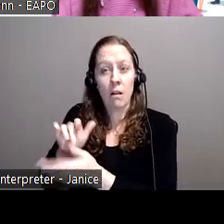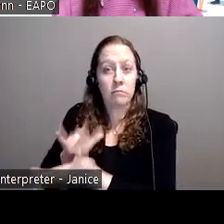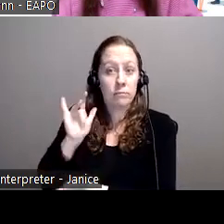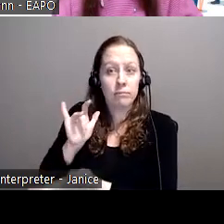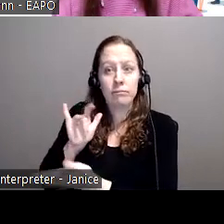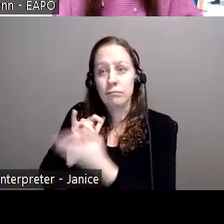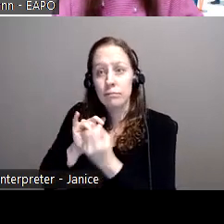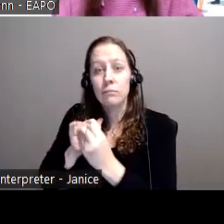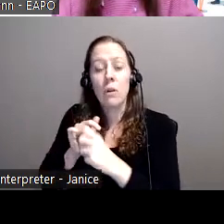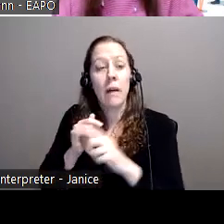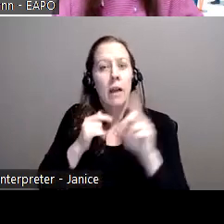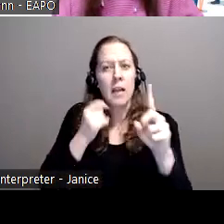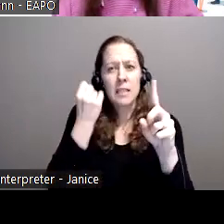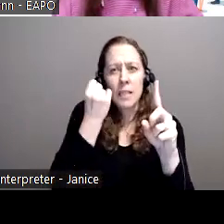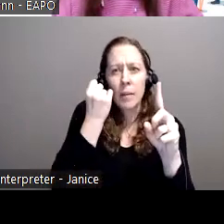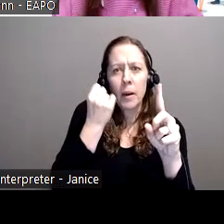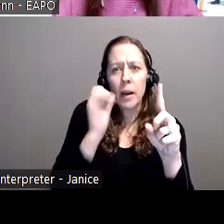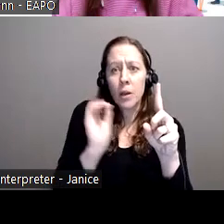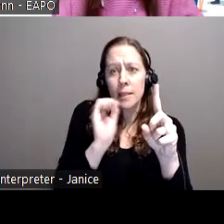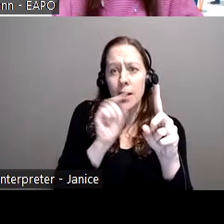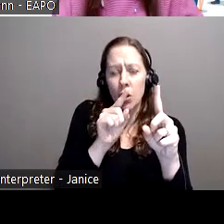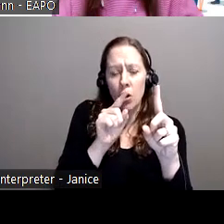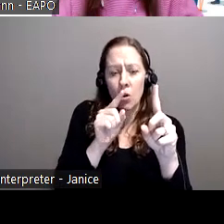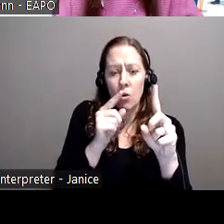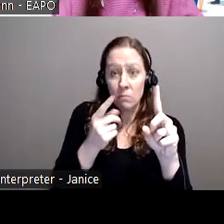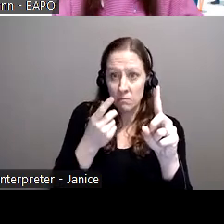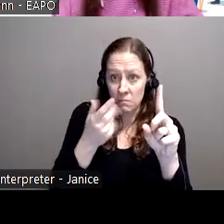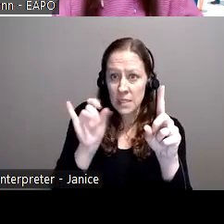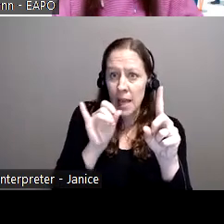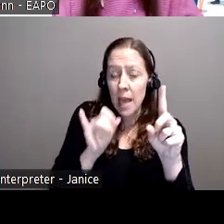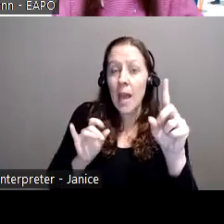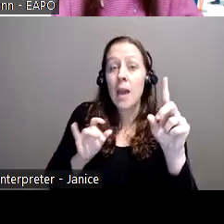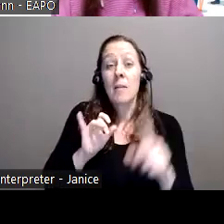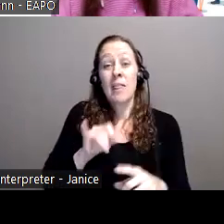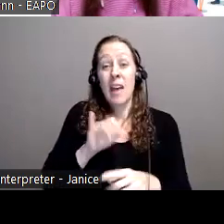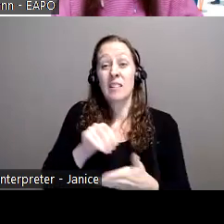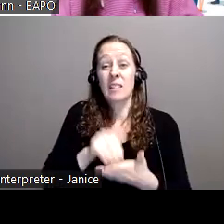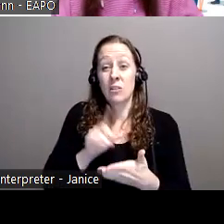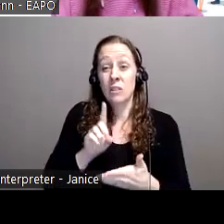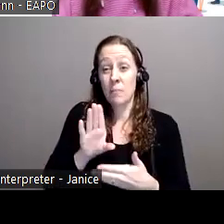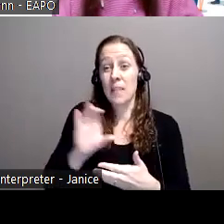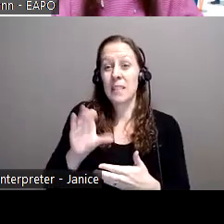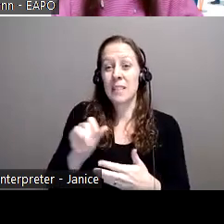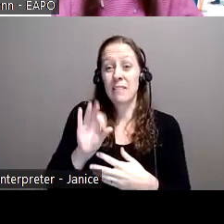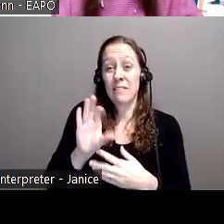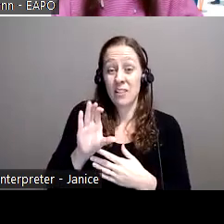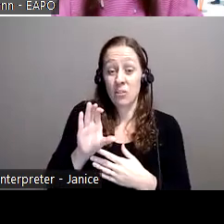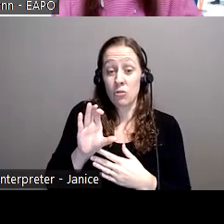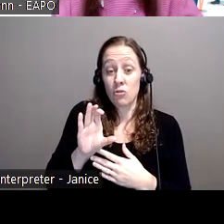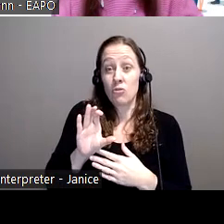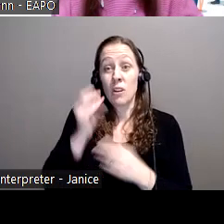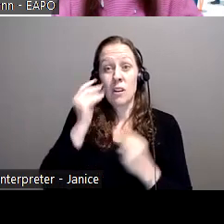another part of Ontario and Sudbury, then the information can be easily linked together through the central repository, which is the Canadian Anti-Fraud Centre. But,